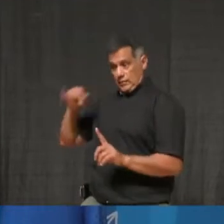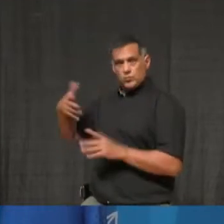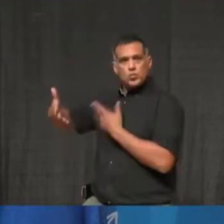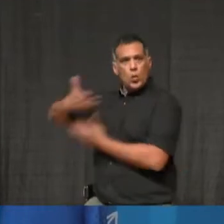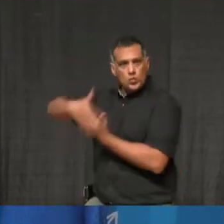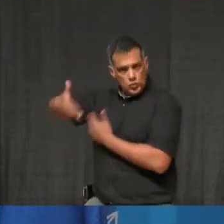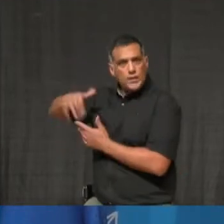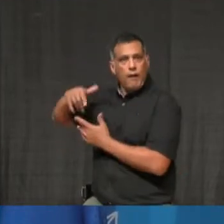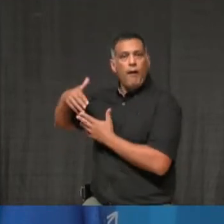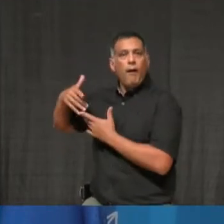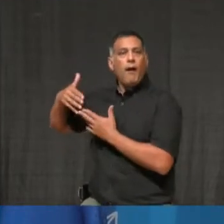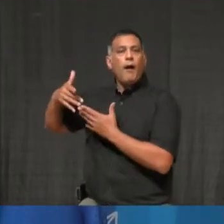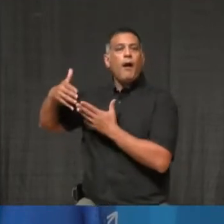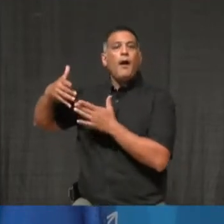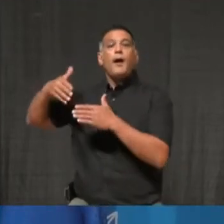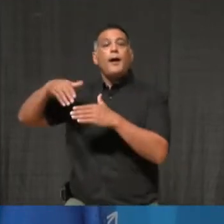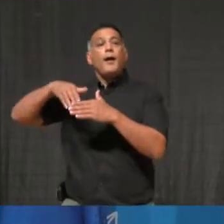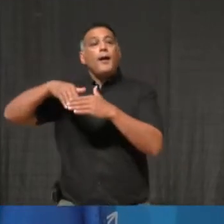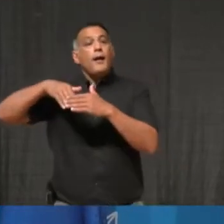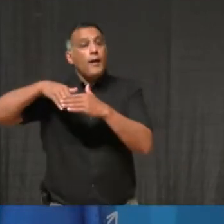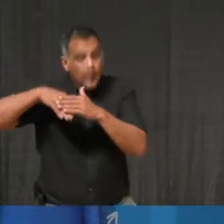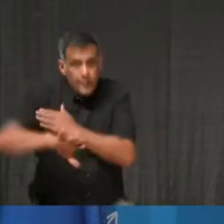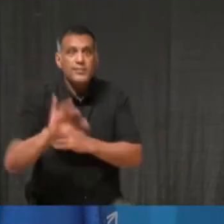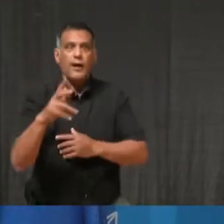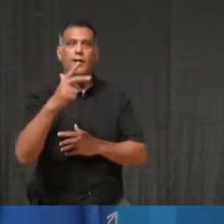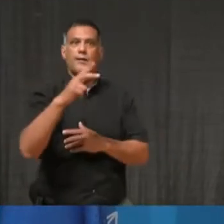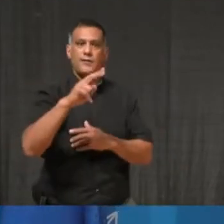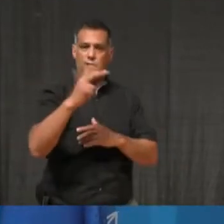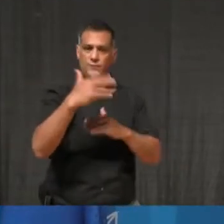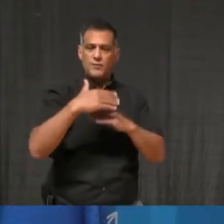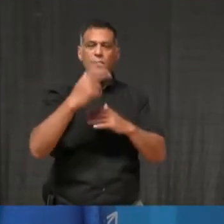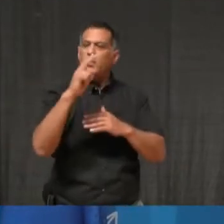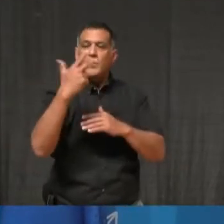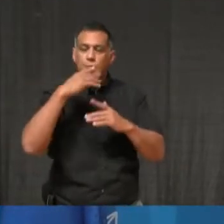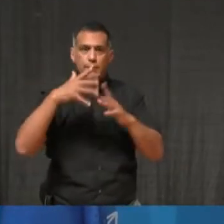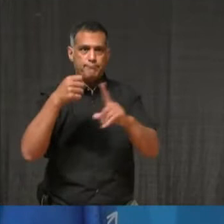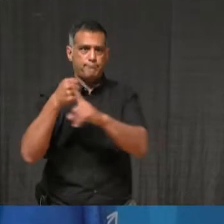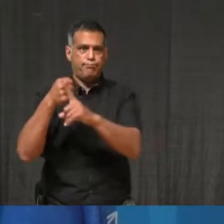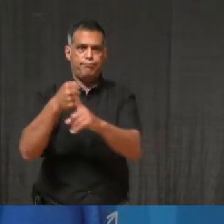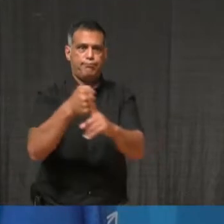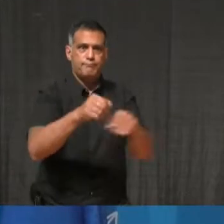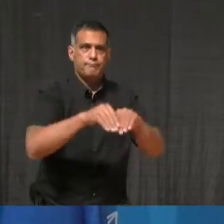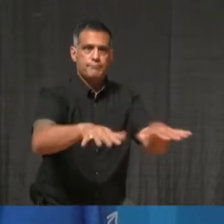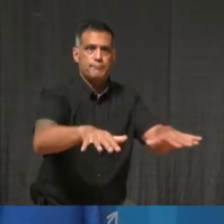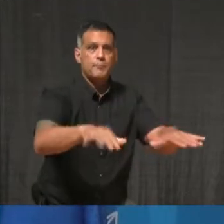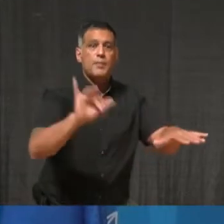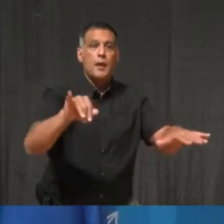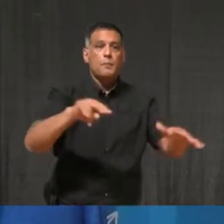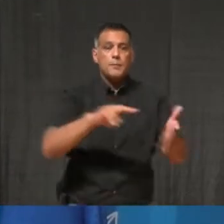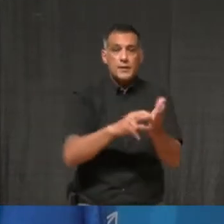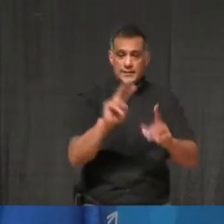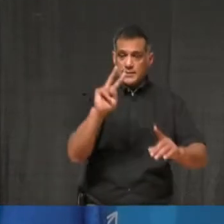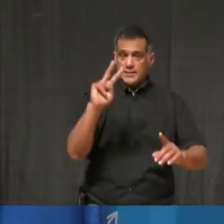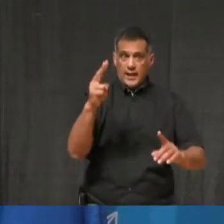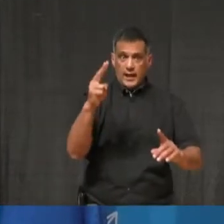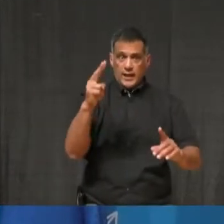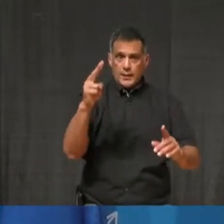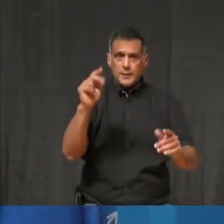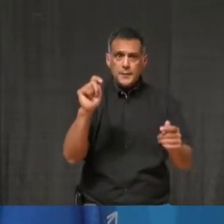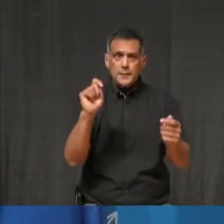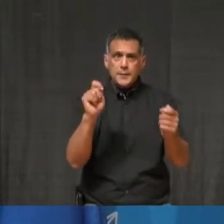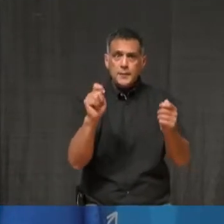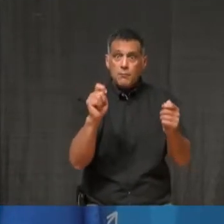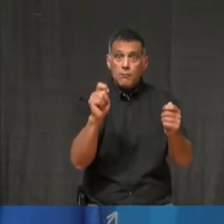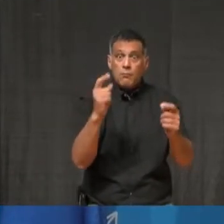This means that modified Stage 2 restrictions started at just the right moment in the golden window to help